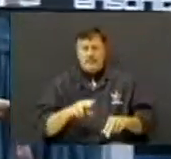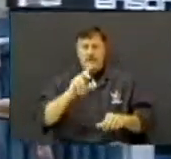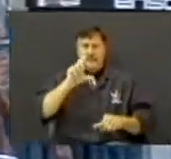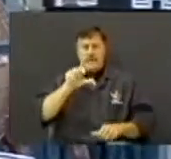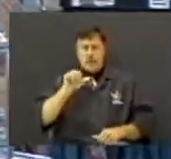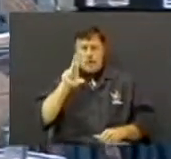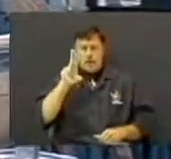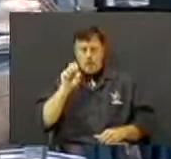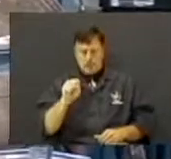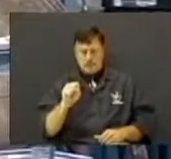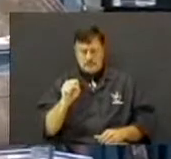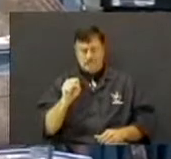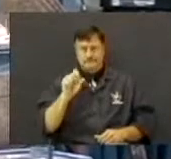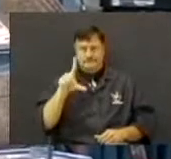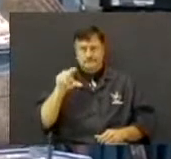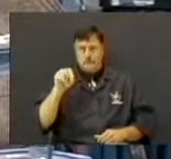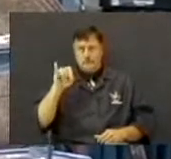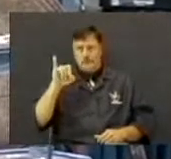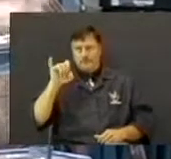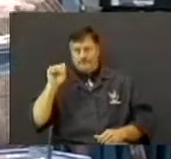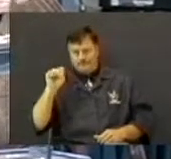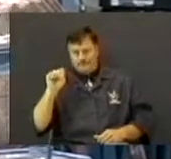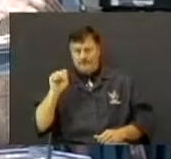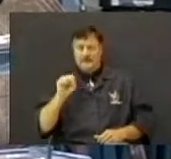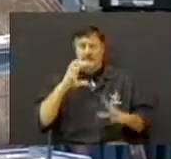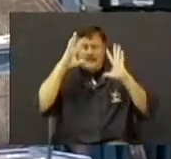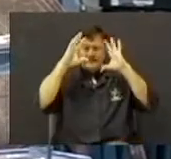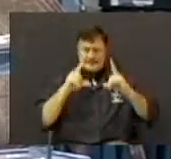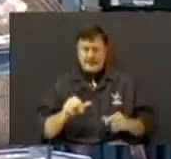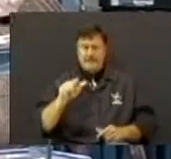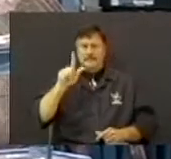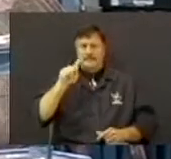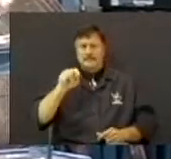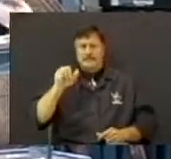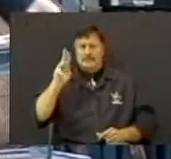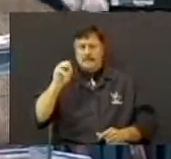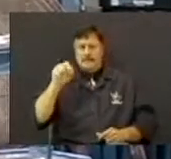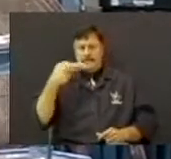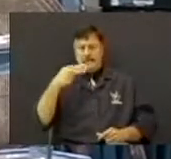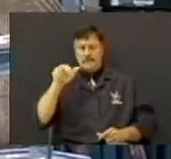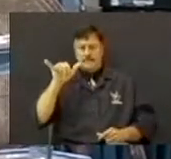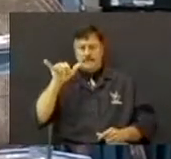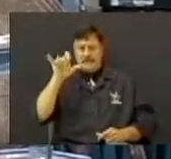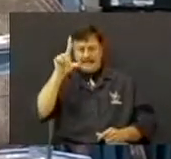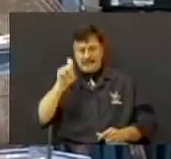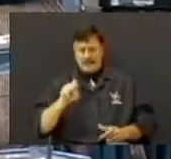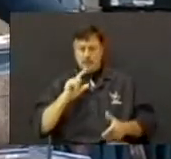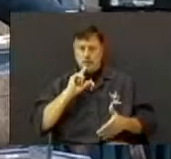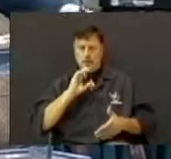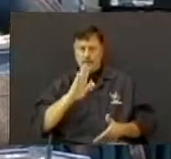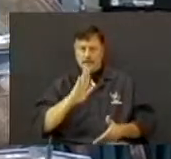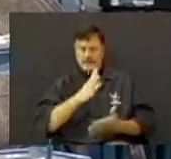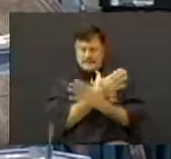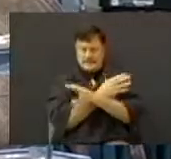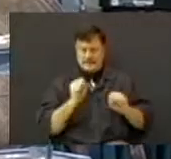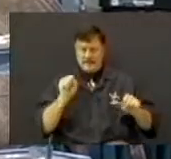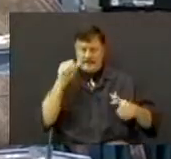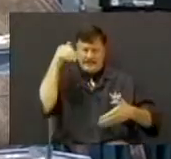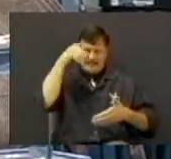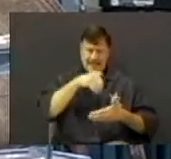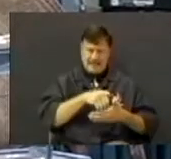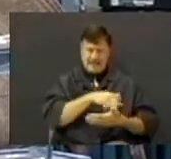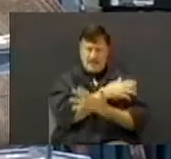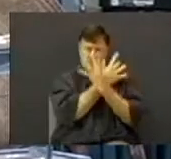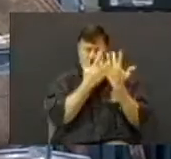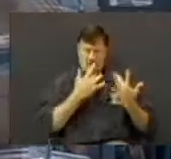happened to Eunice. They decided that Timothy needed to get saved. And they had that in their heart. Hey, I